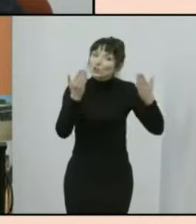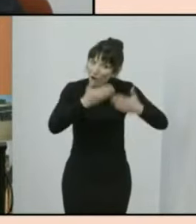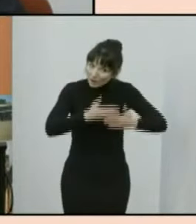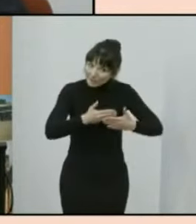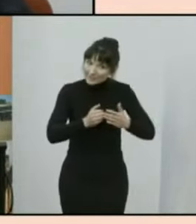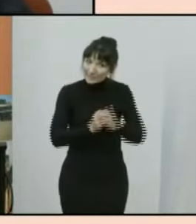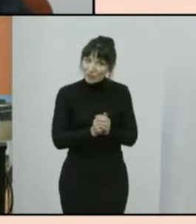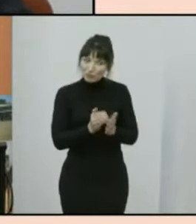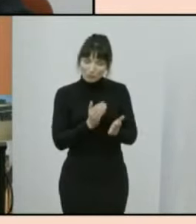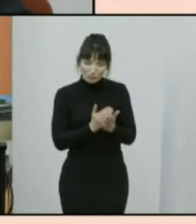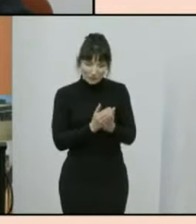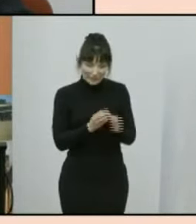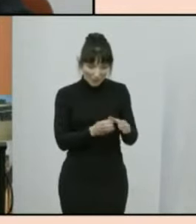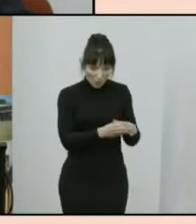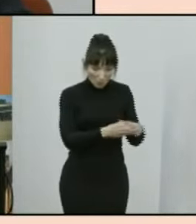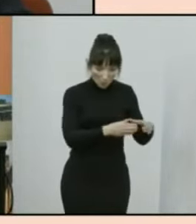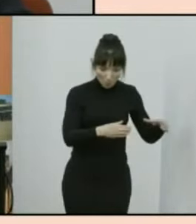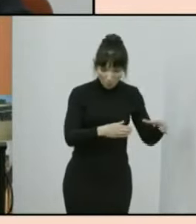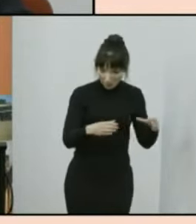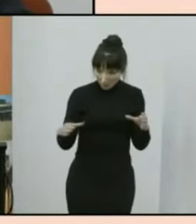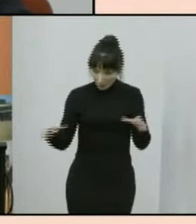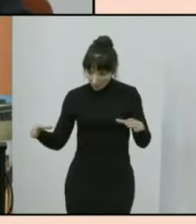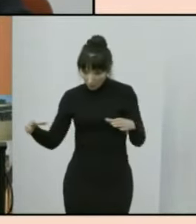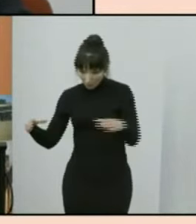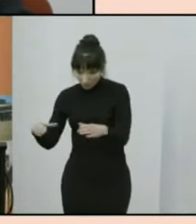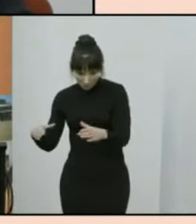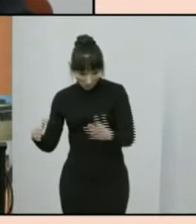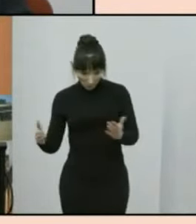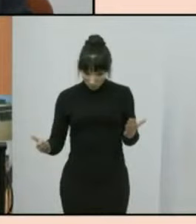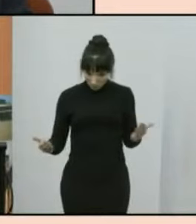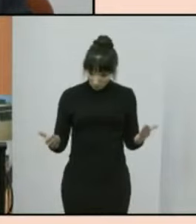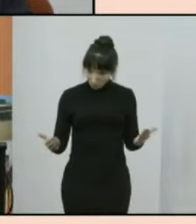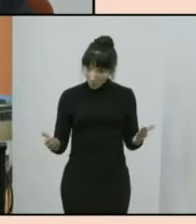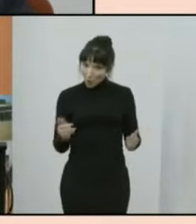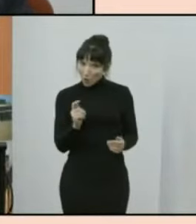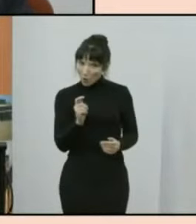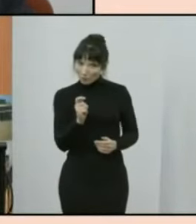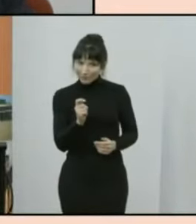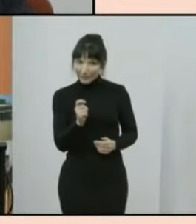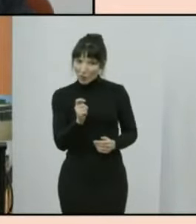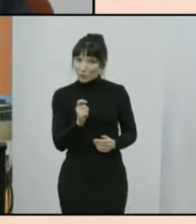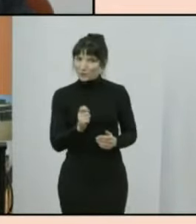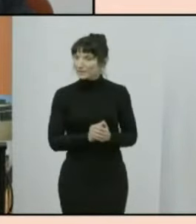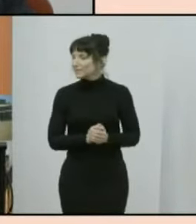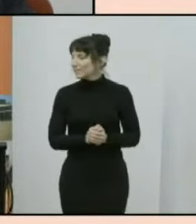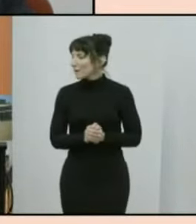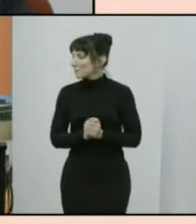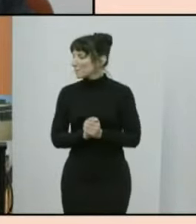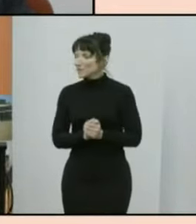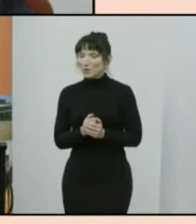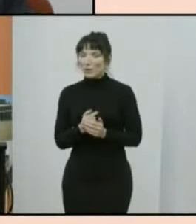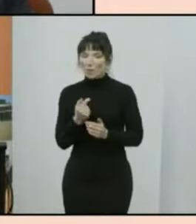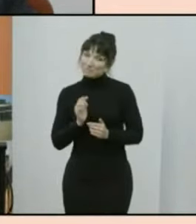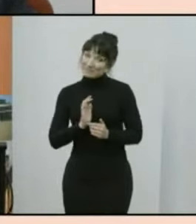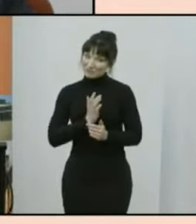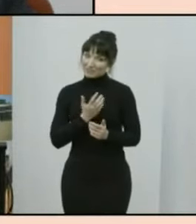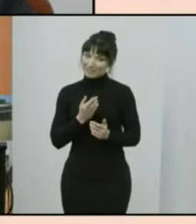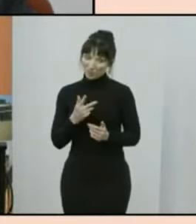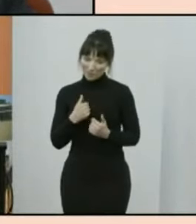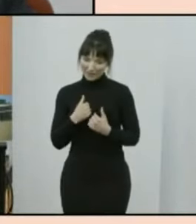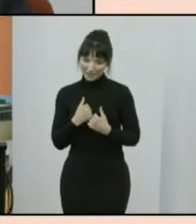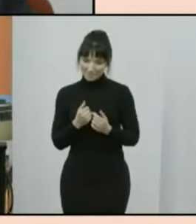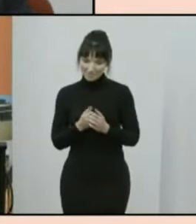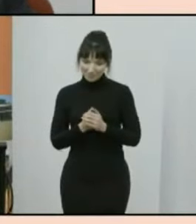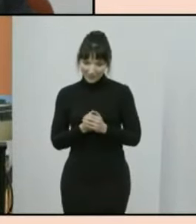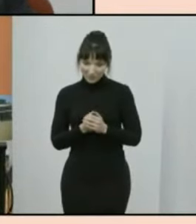within a whisker of um the number of baby boomers and as was pointed out to me this morning by one of the um one of the abs people